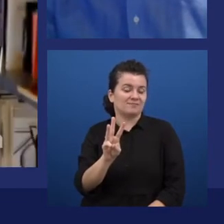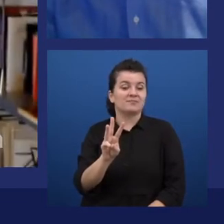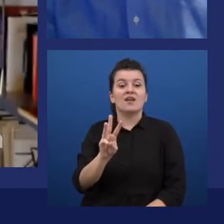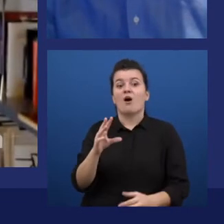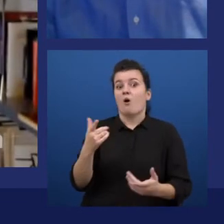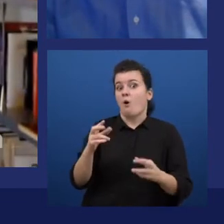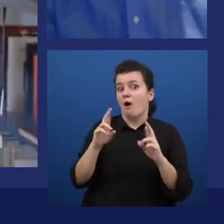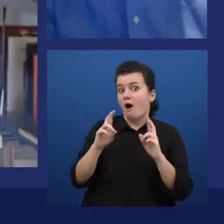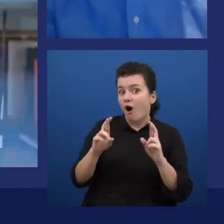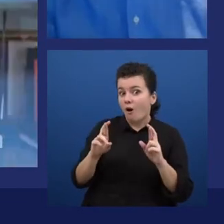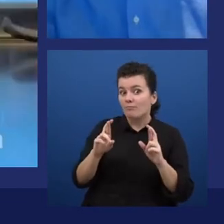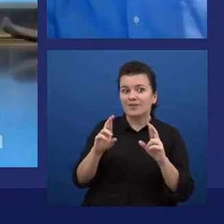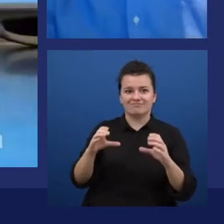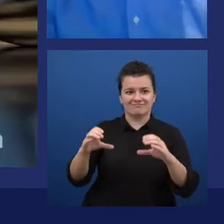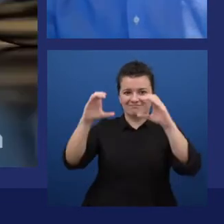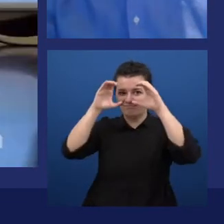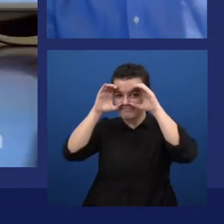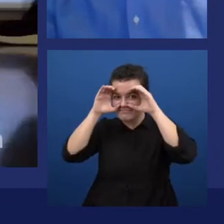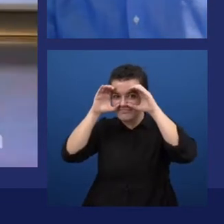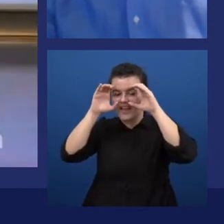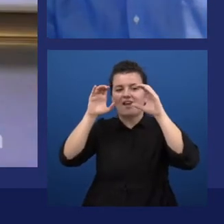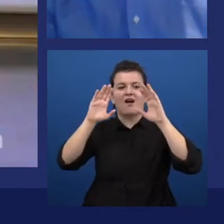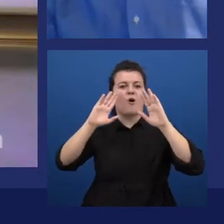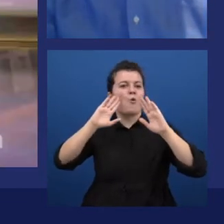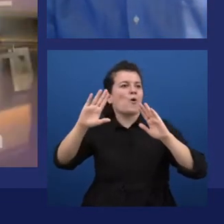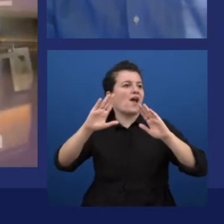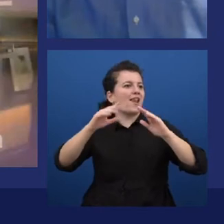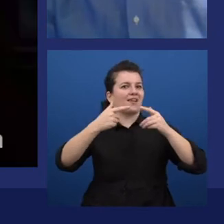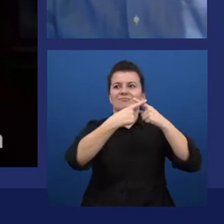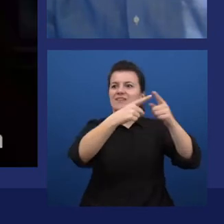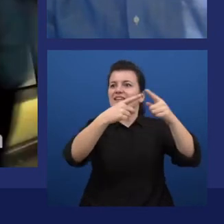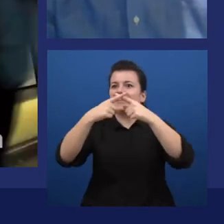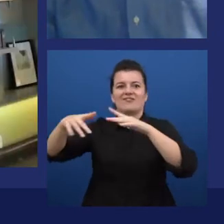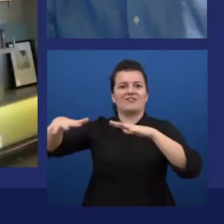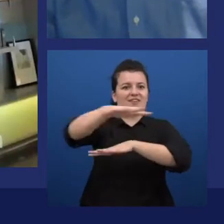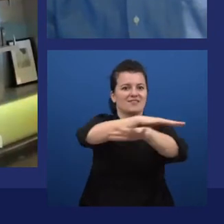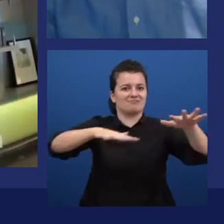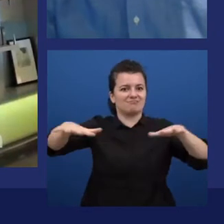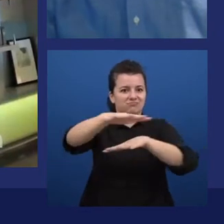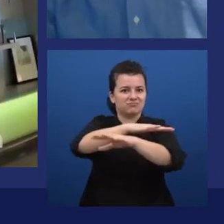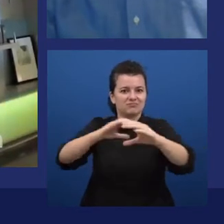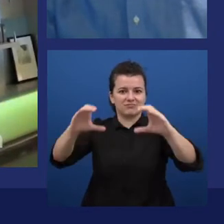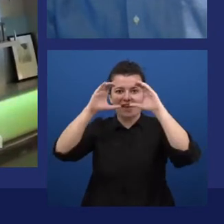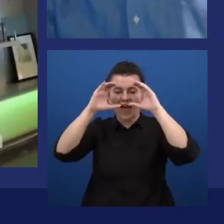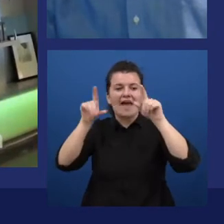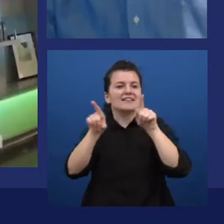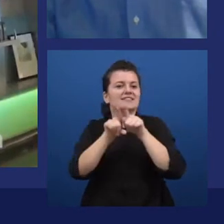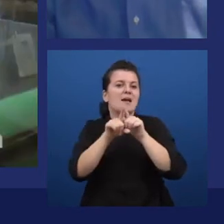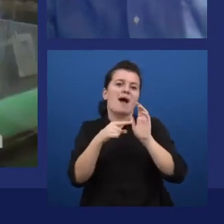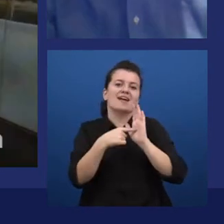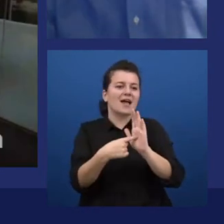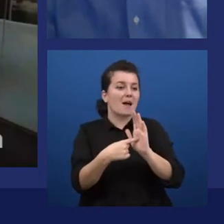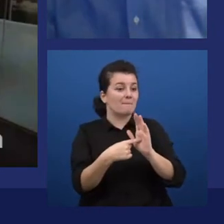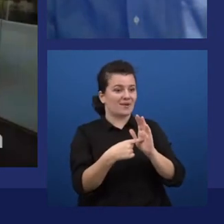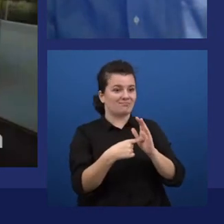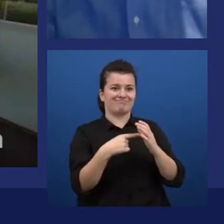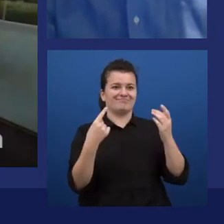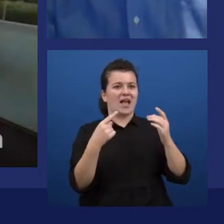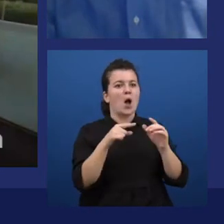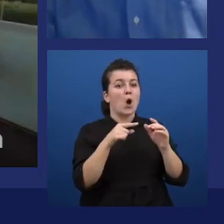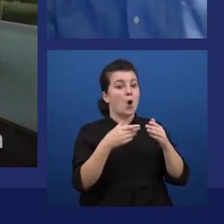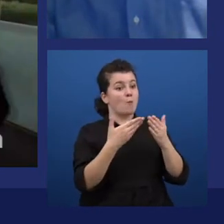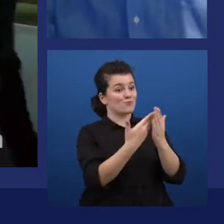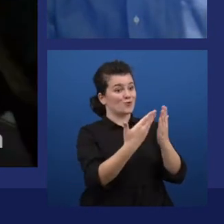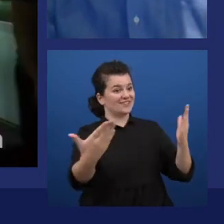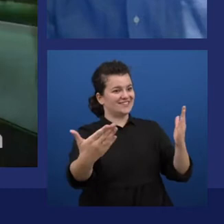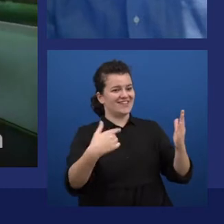offered at the entrance of large spaces, more or less the way you would adopt an audio guide when you walk into a museum. Plug the headphones in and off you go.